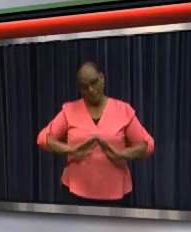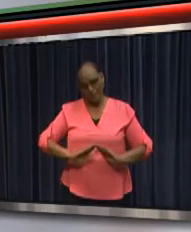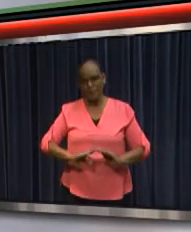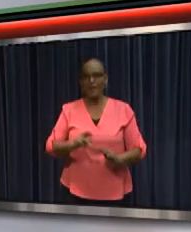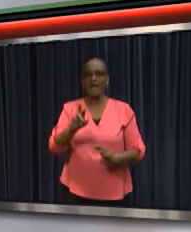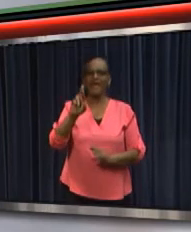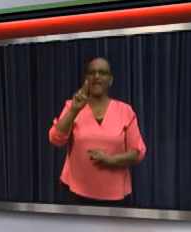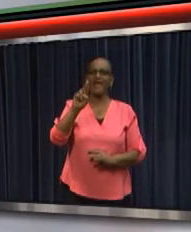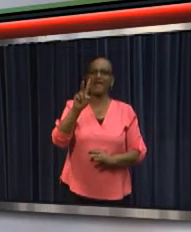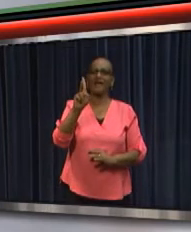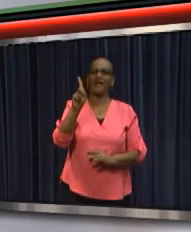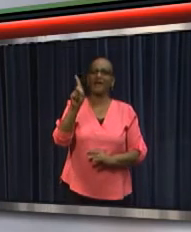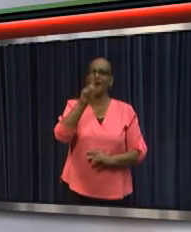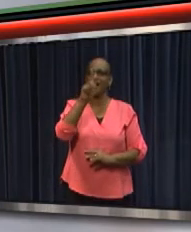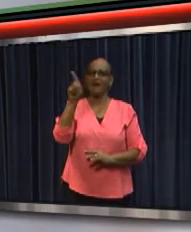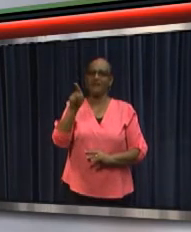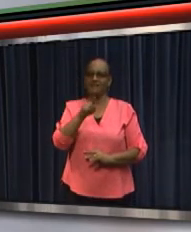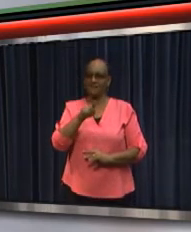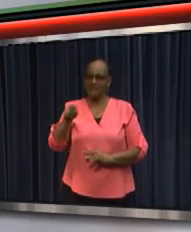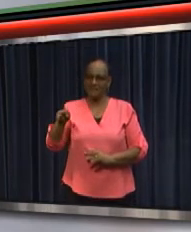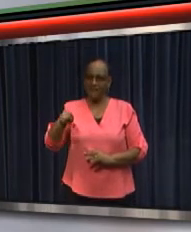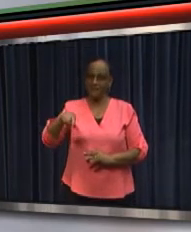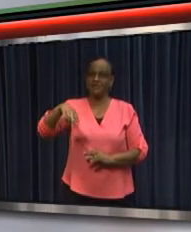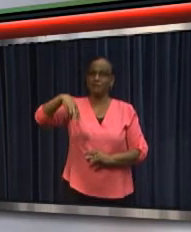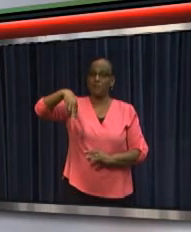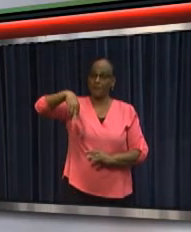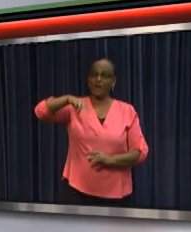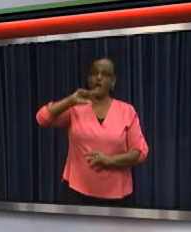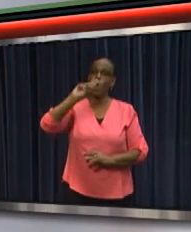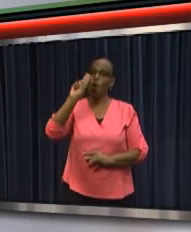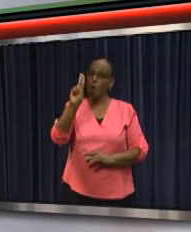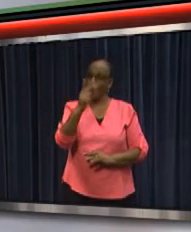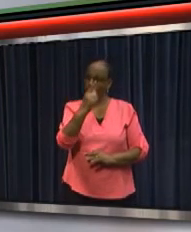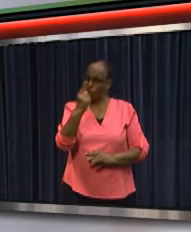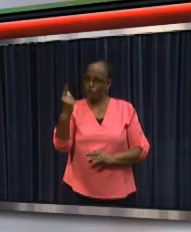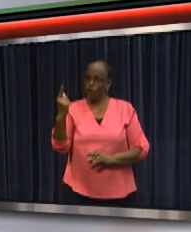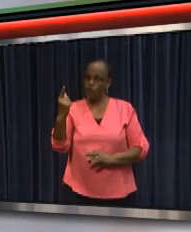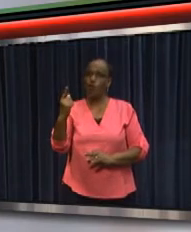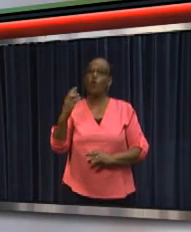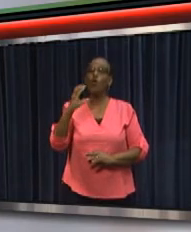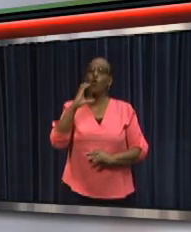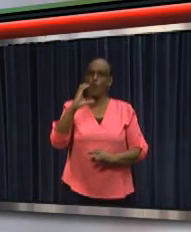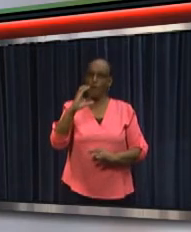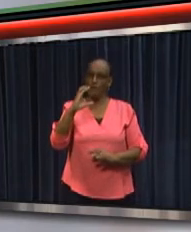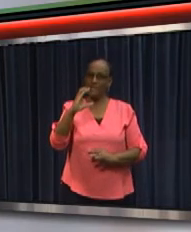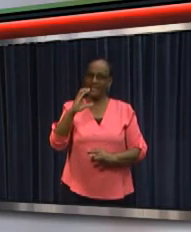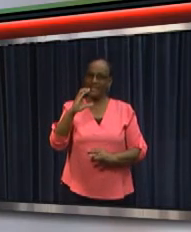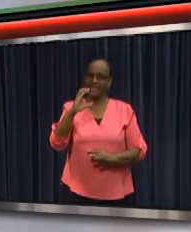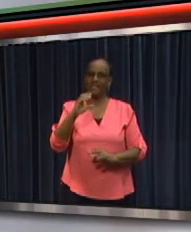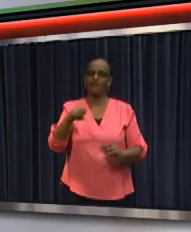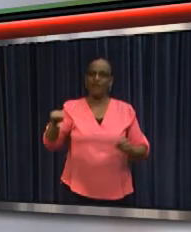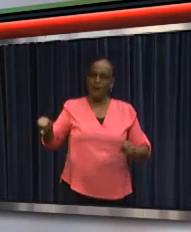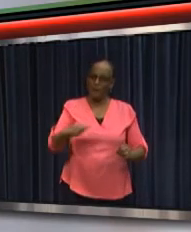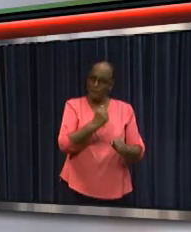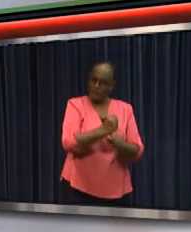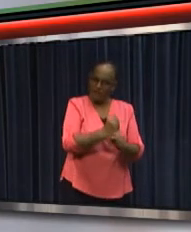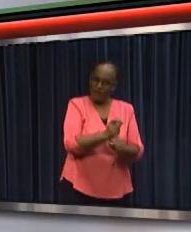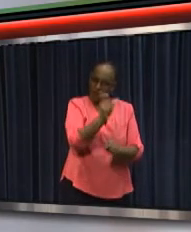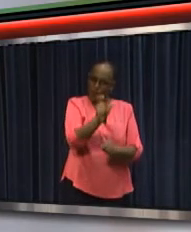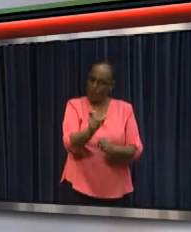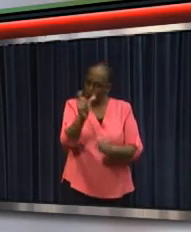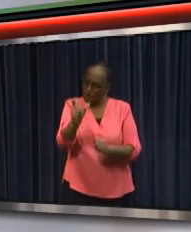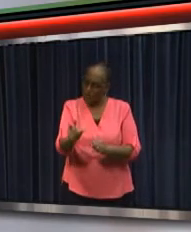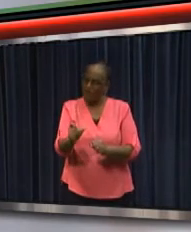Hospital, RKZ. Says Myrtle Uiterloo, commissioner of the union of the RKZ.